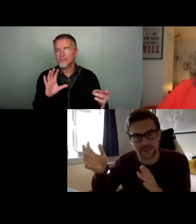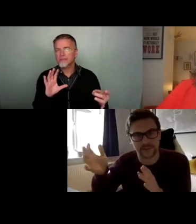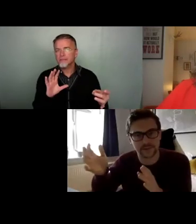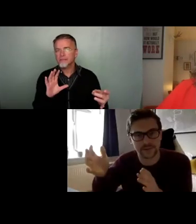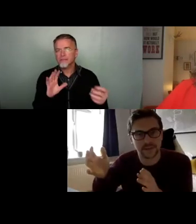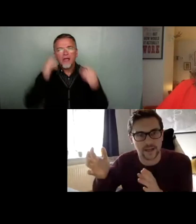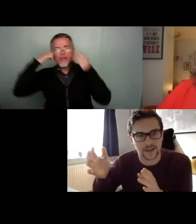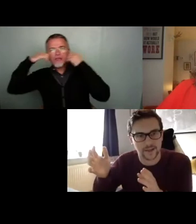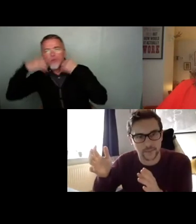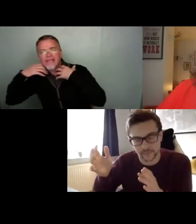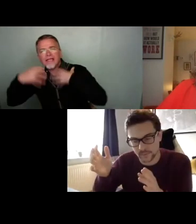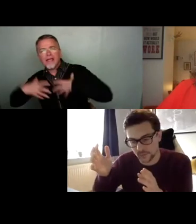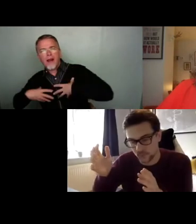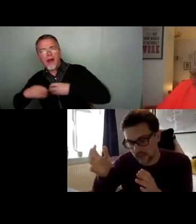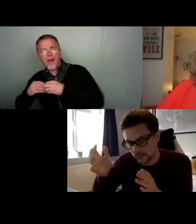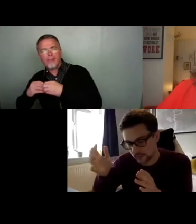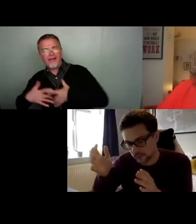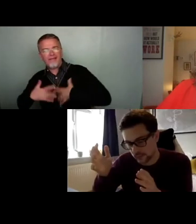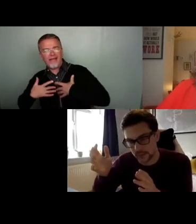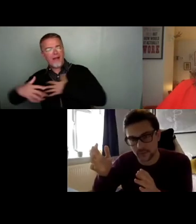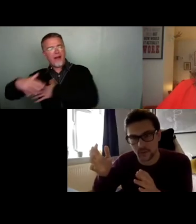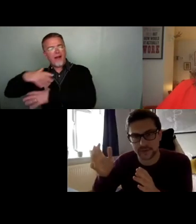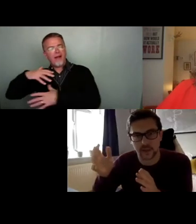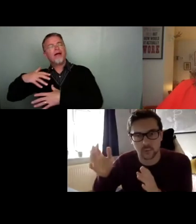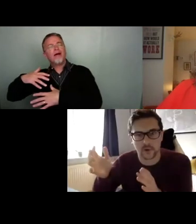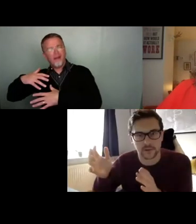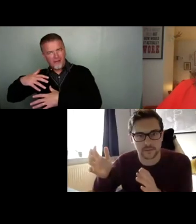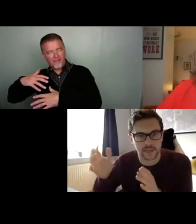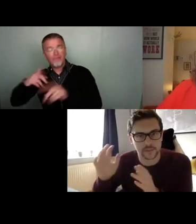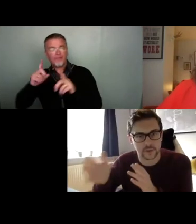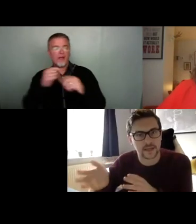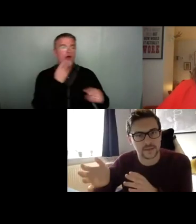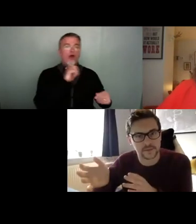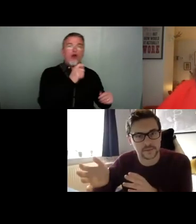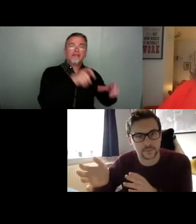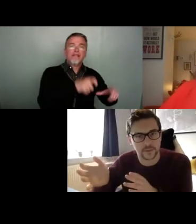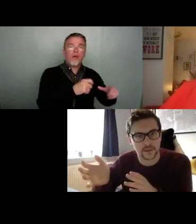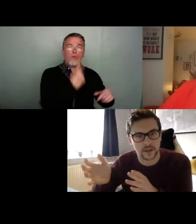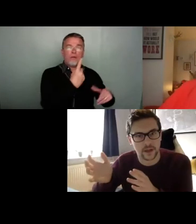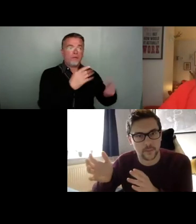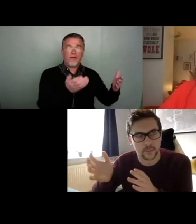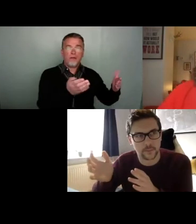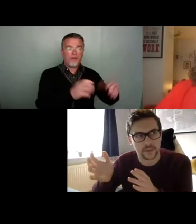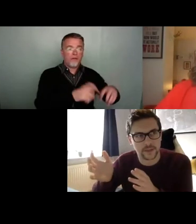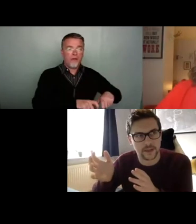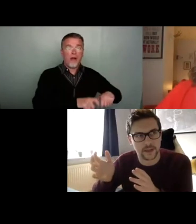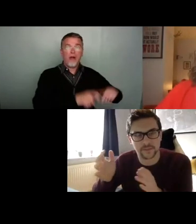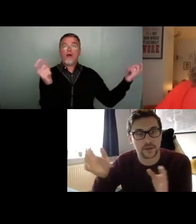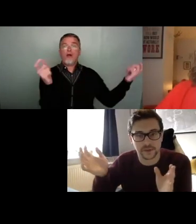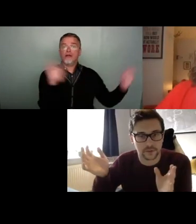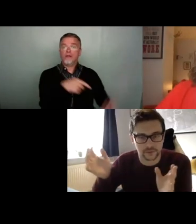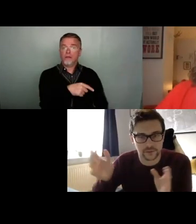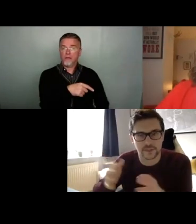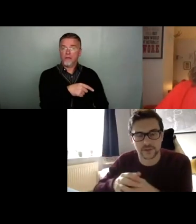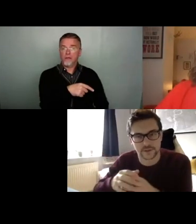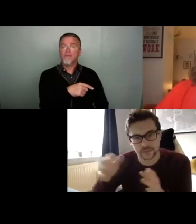club feel. Um, when kind of lockdown one came to an end, um, even though